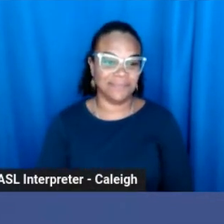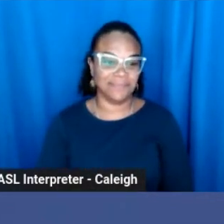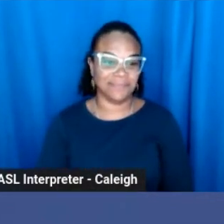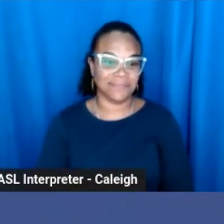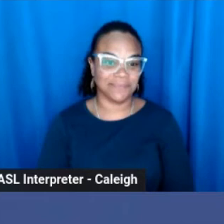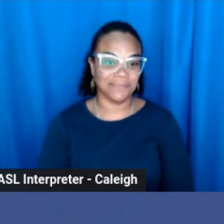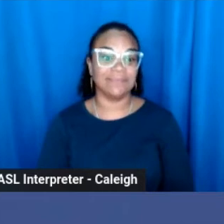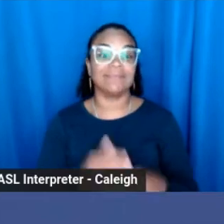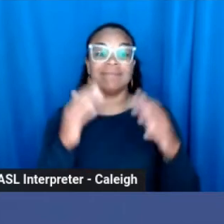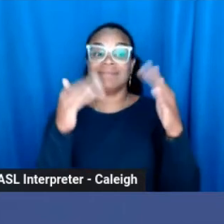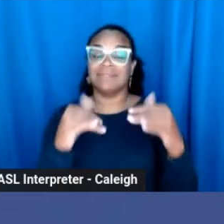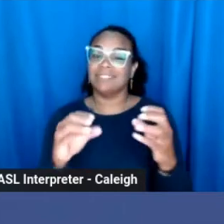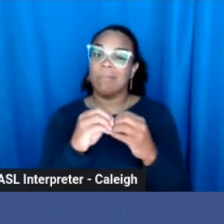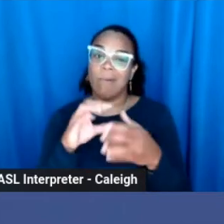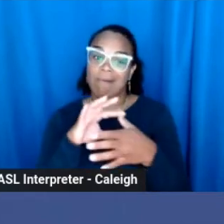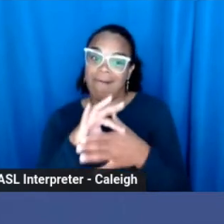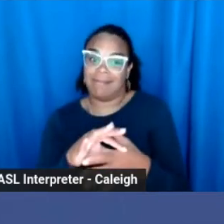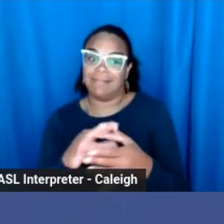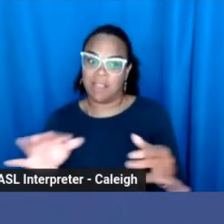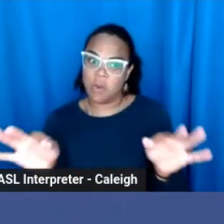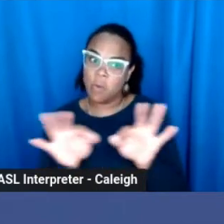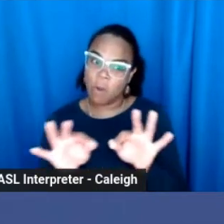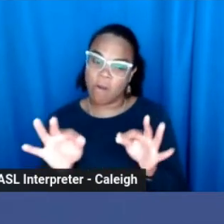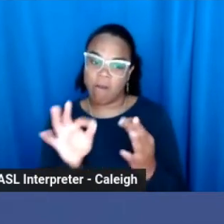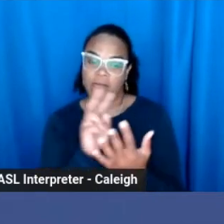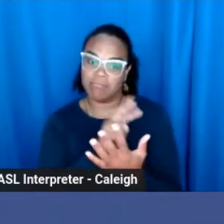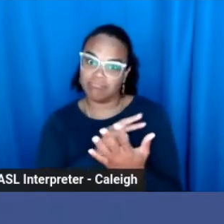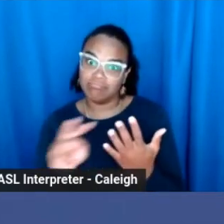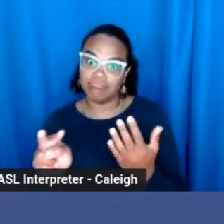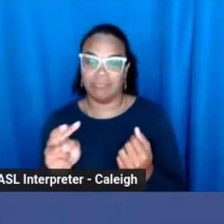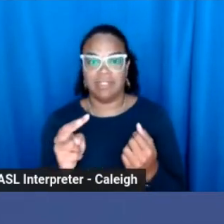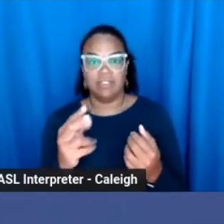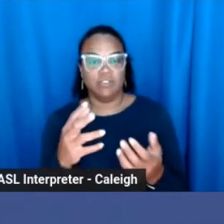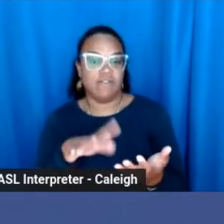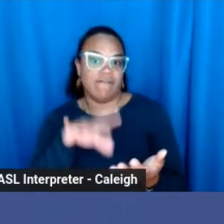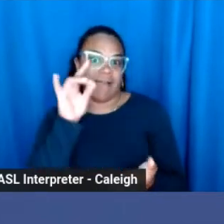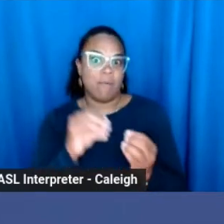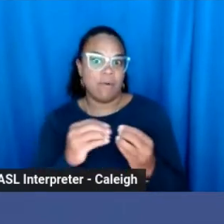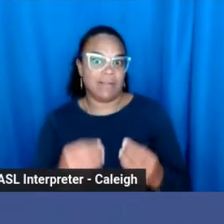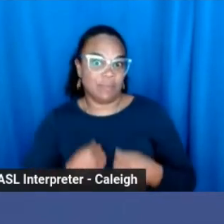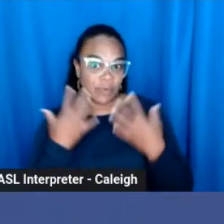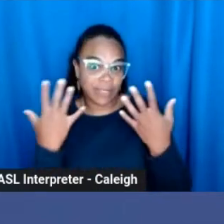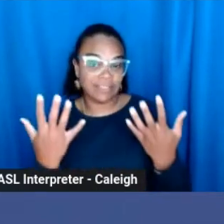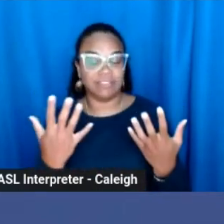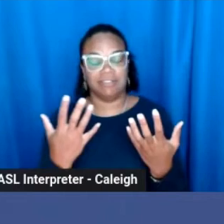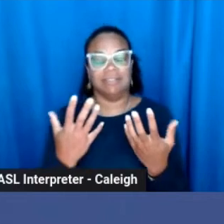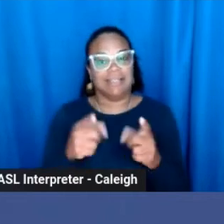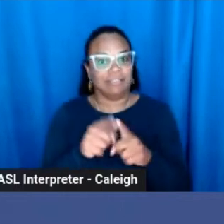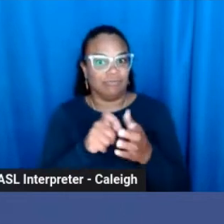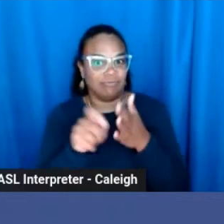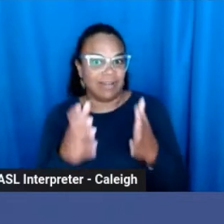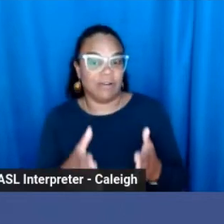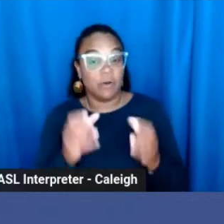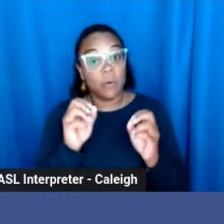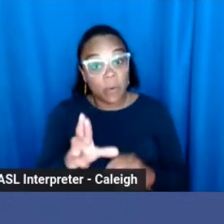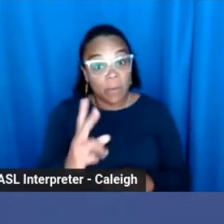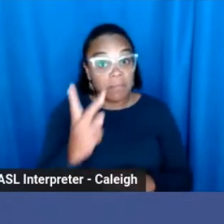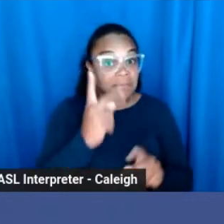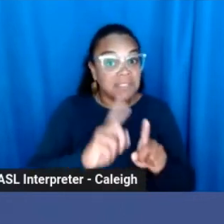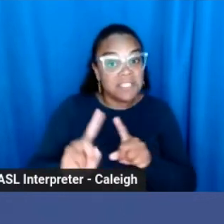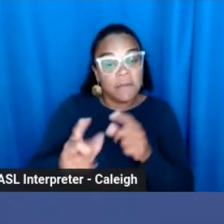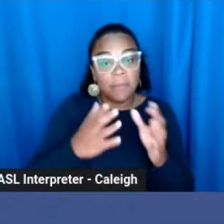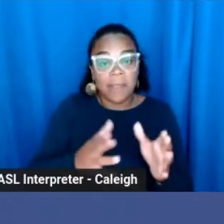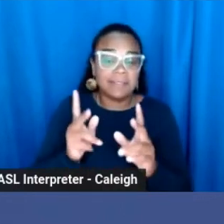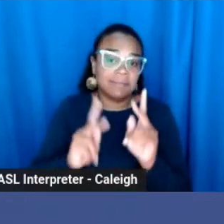Some more content worth exploring for inspiration as a writer or to see the different forms of how writing can be used.